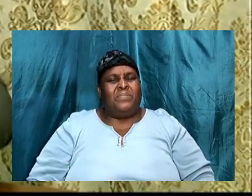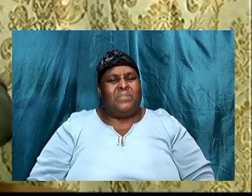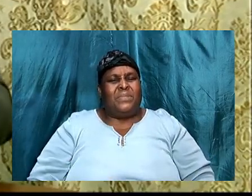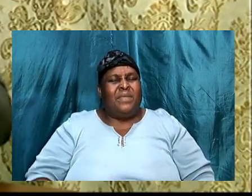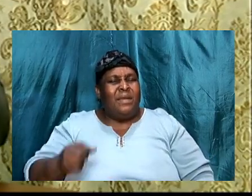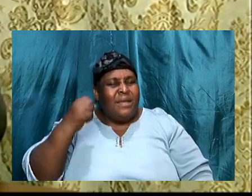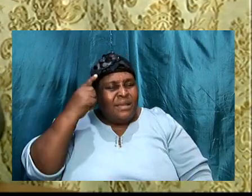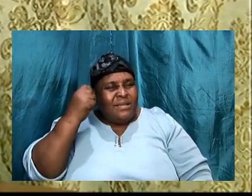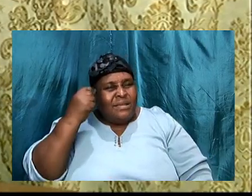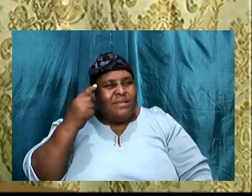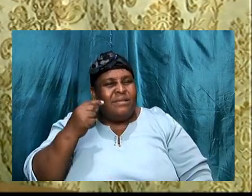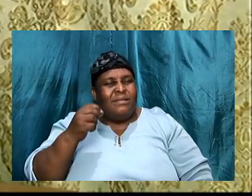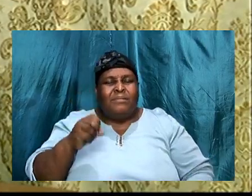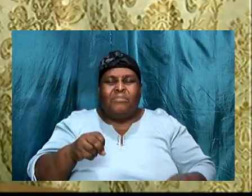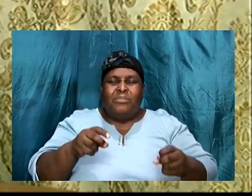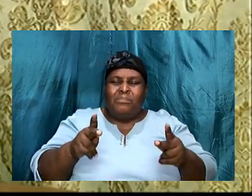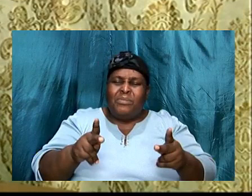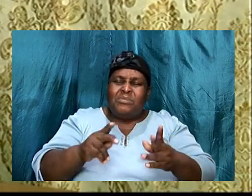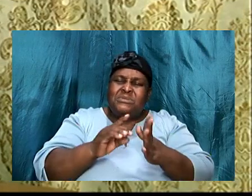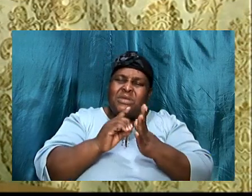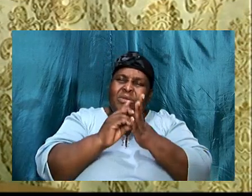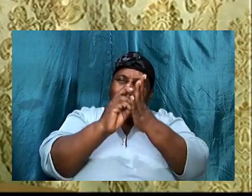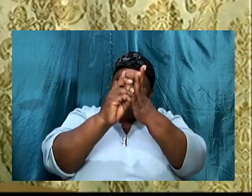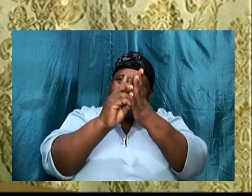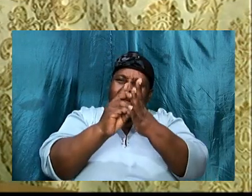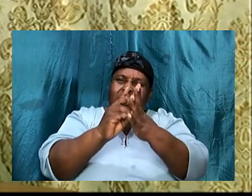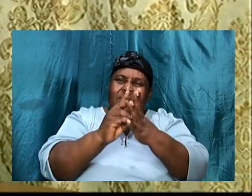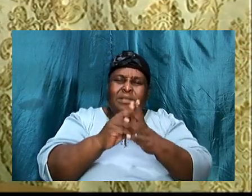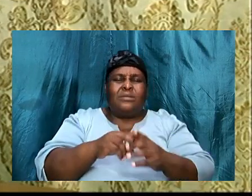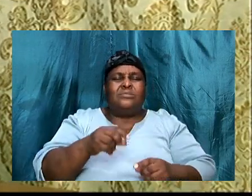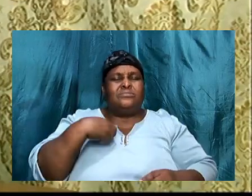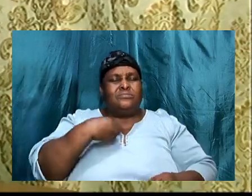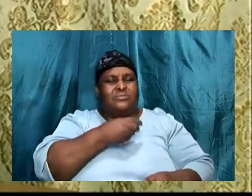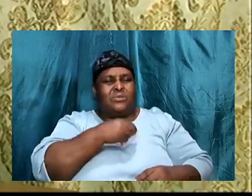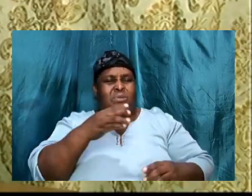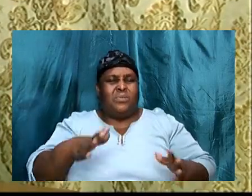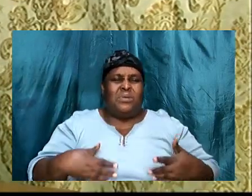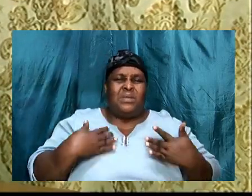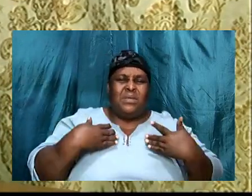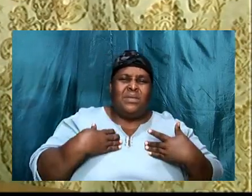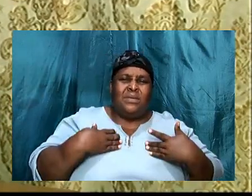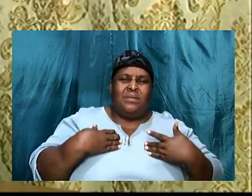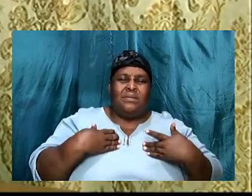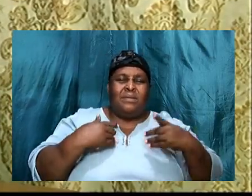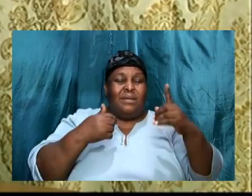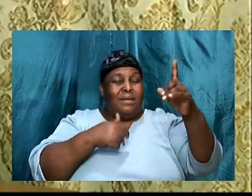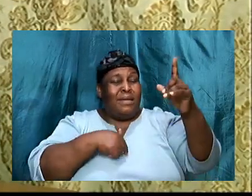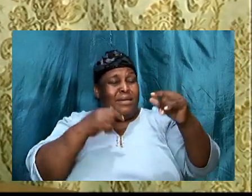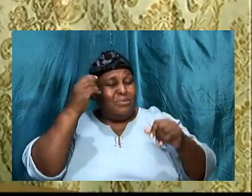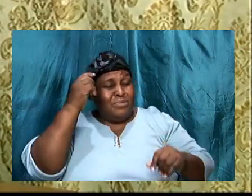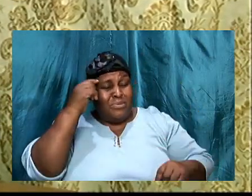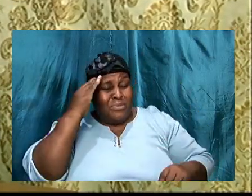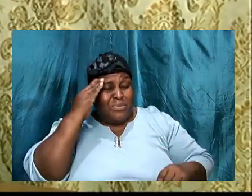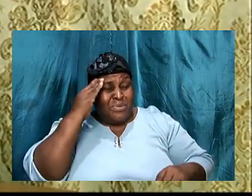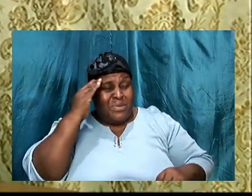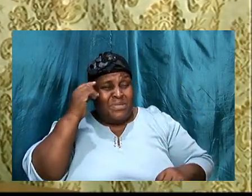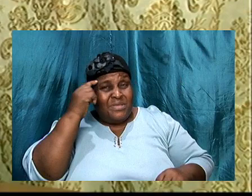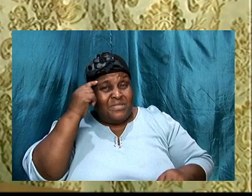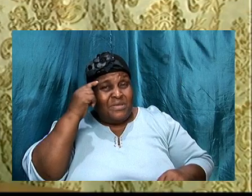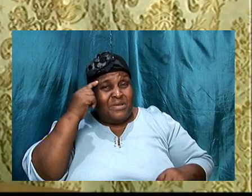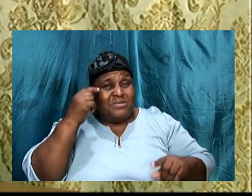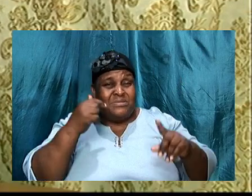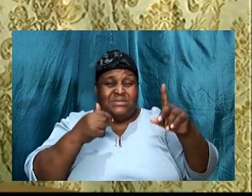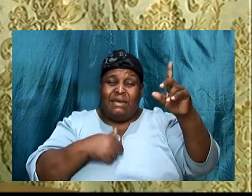will and the purpose, of God for our life, lies in the scripture. I know the thought, that I have for you,